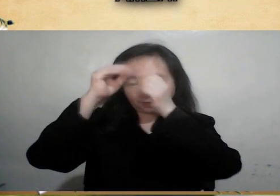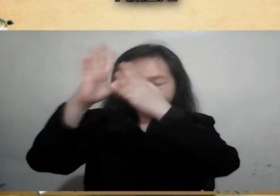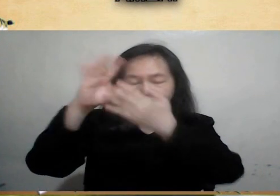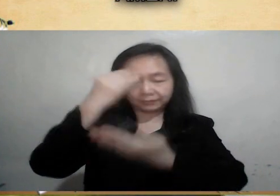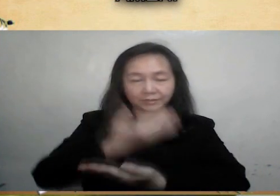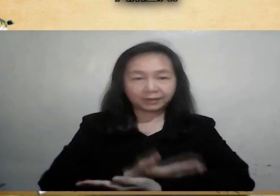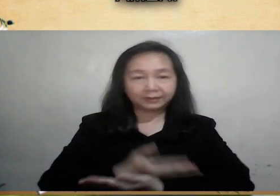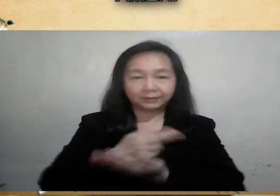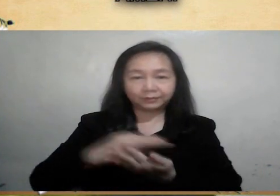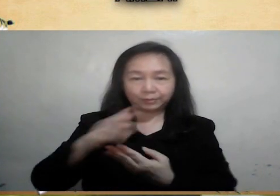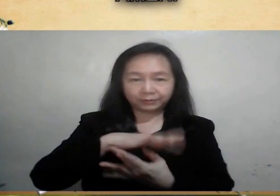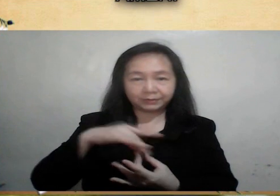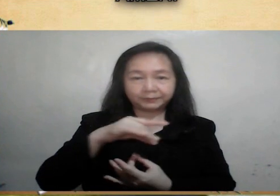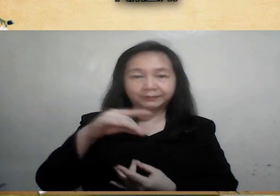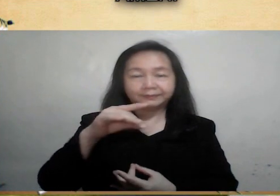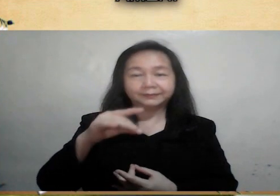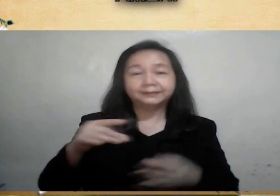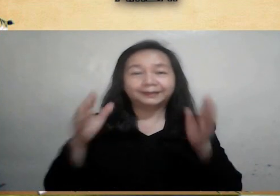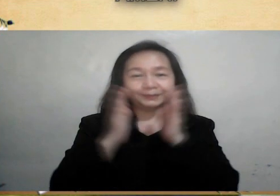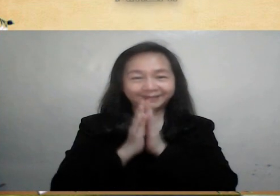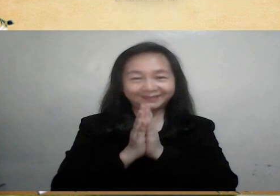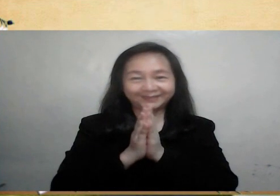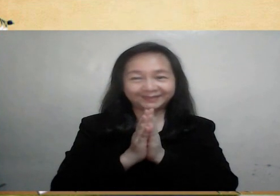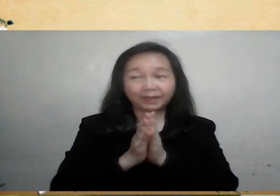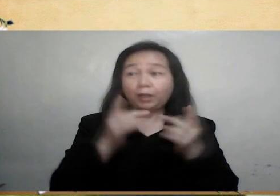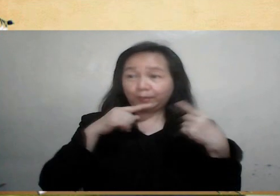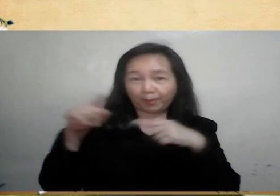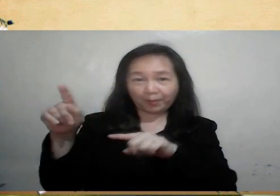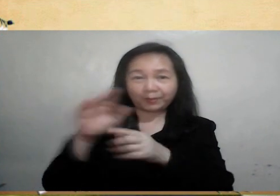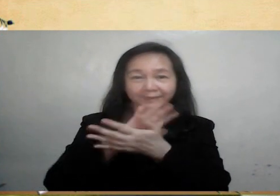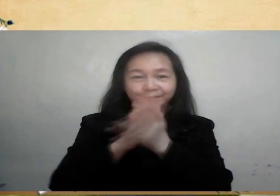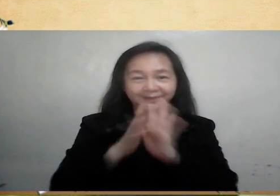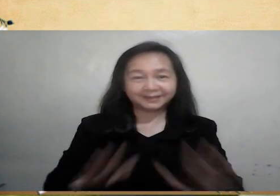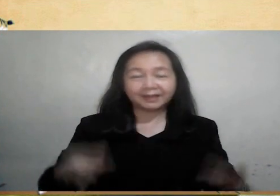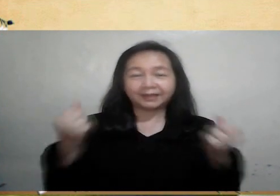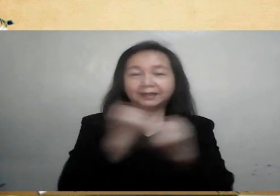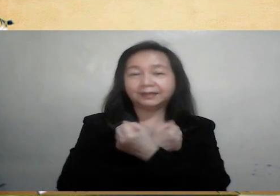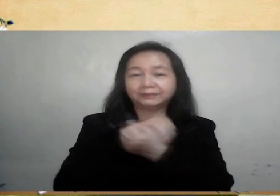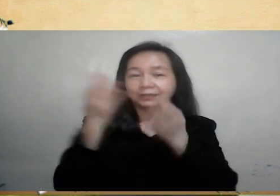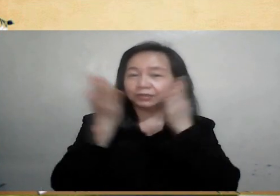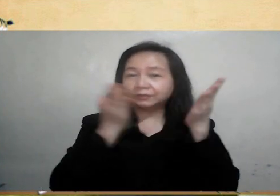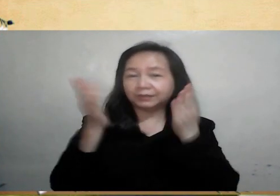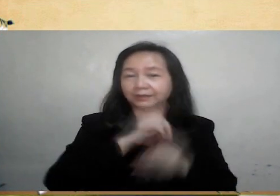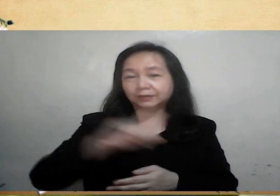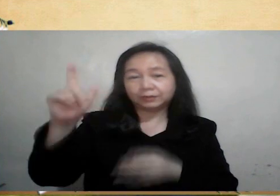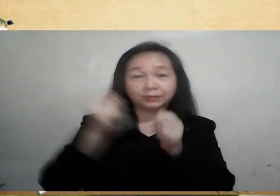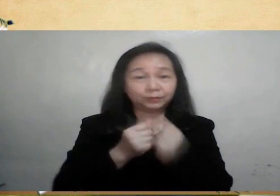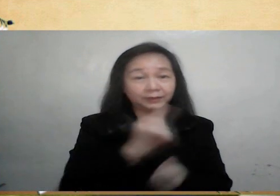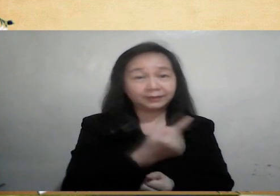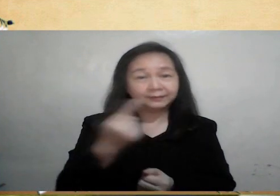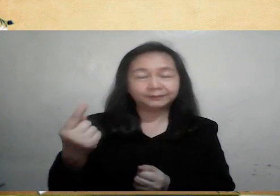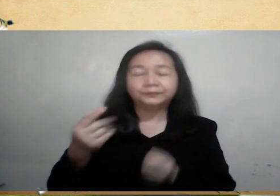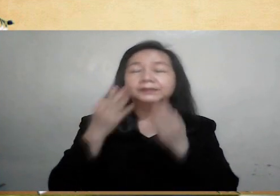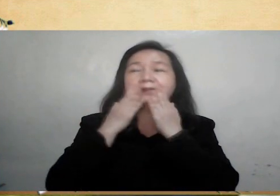the Son, and the Holy Spirit. Amen. Let us go in peace, loving and serving the Lord in one another.